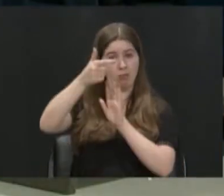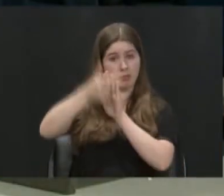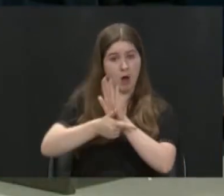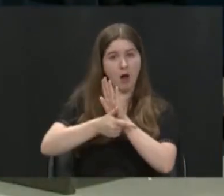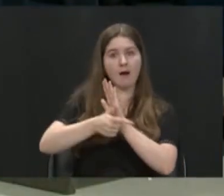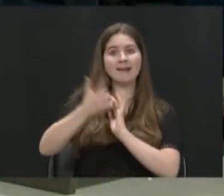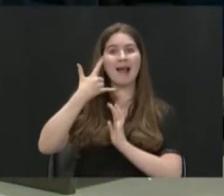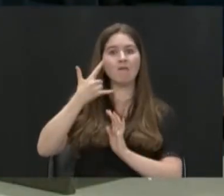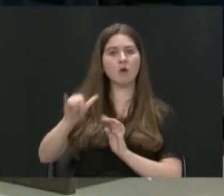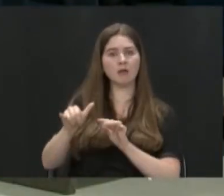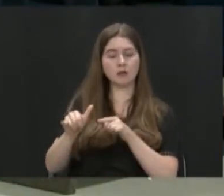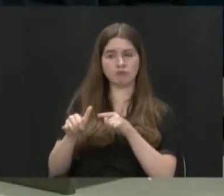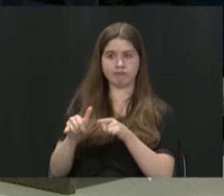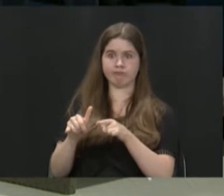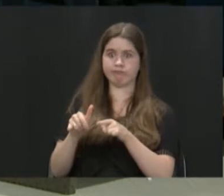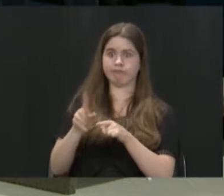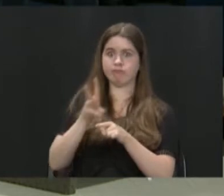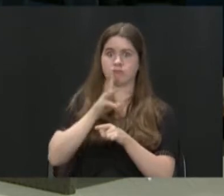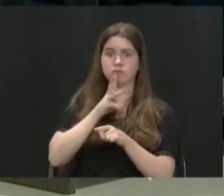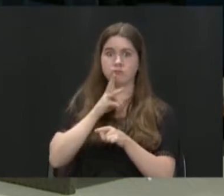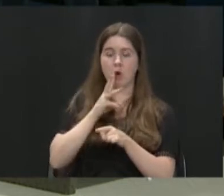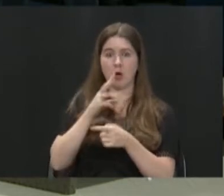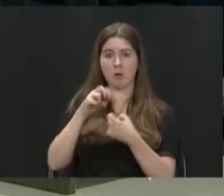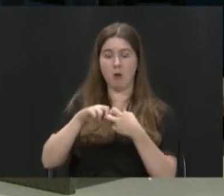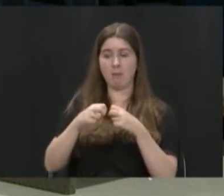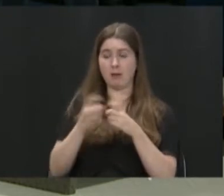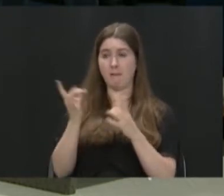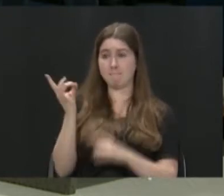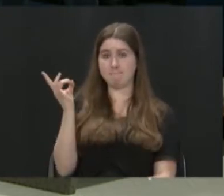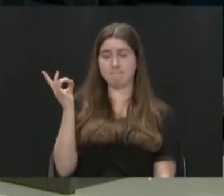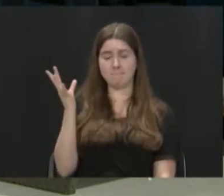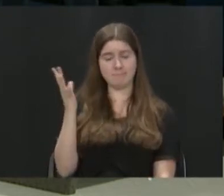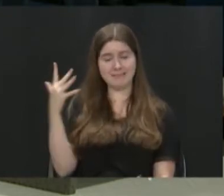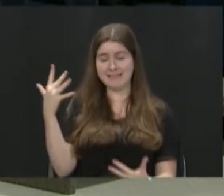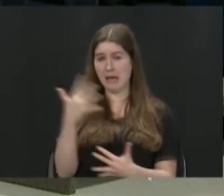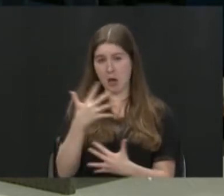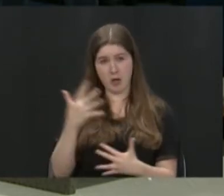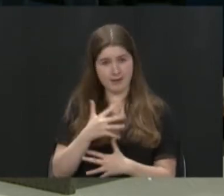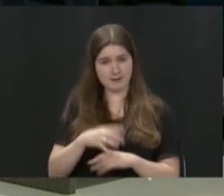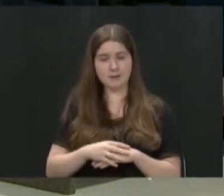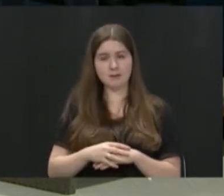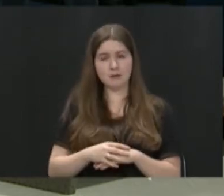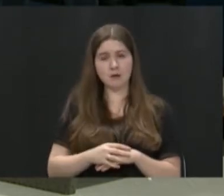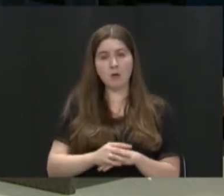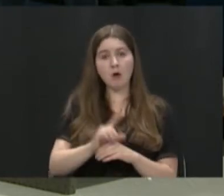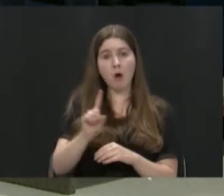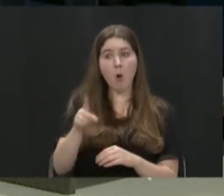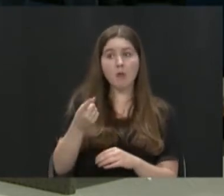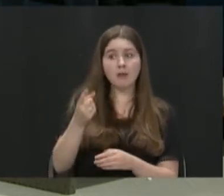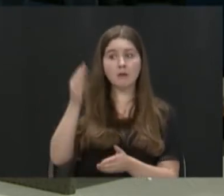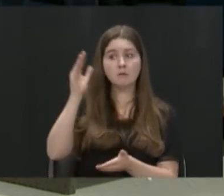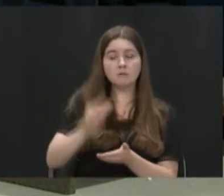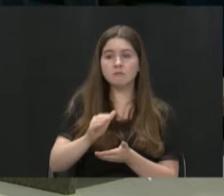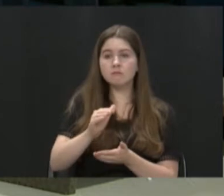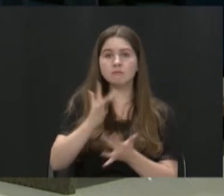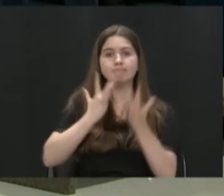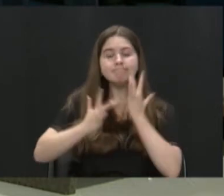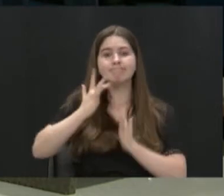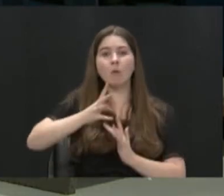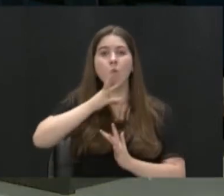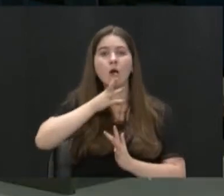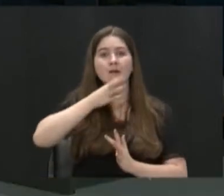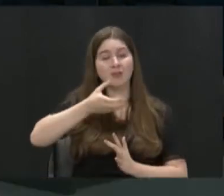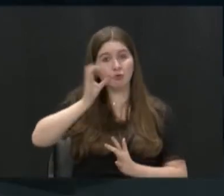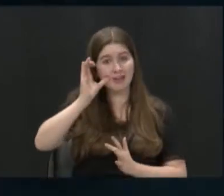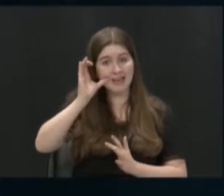issues in California are really scary. And not only is it a lack of water for drinking water, but then all the other